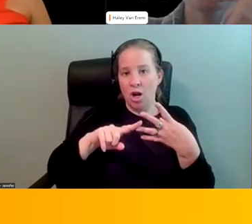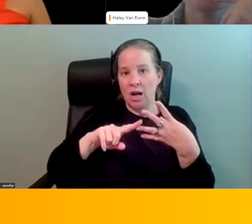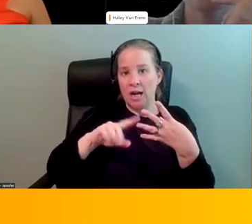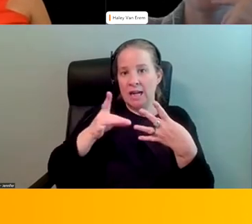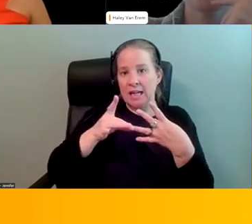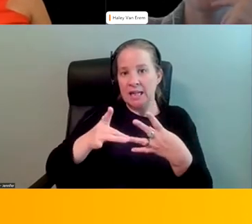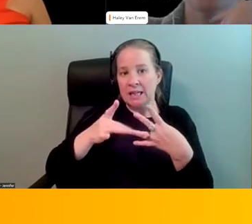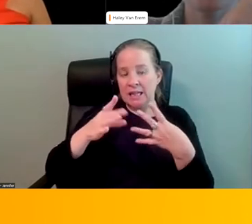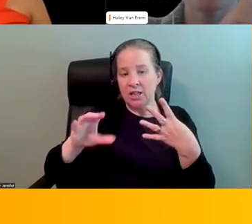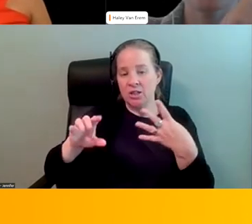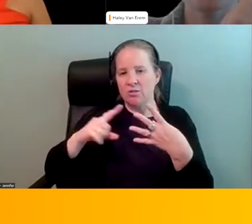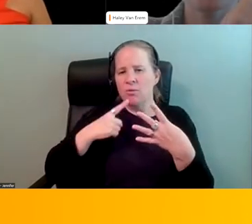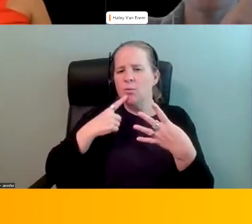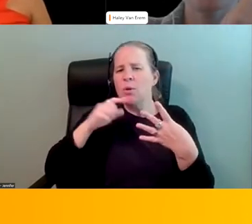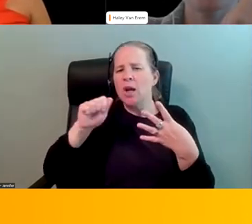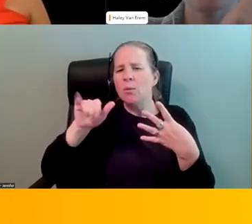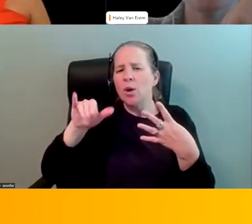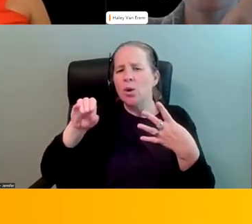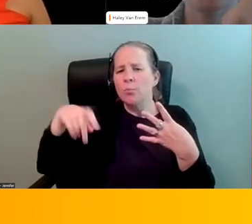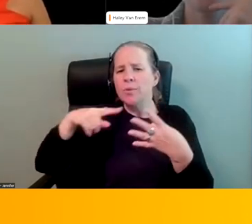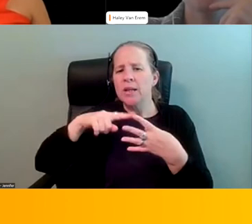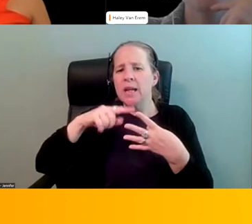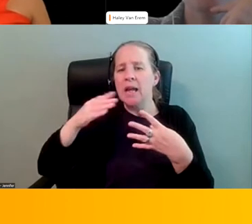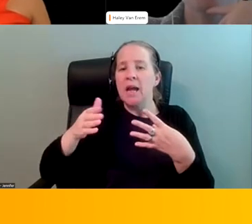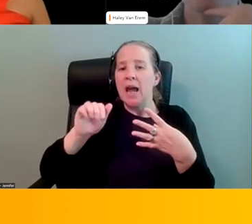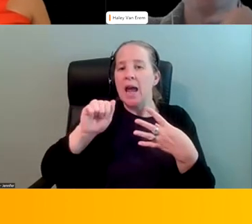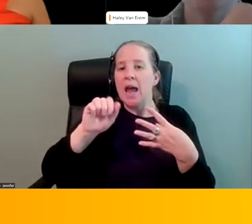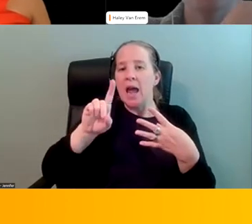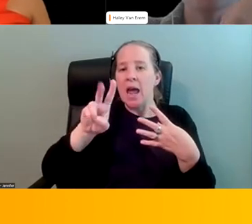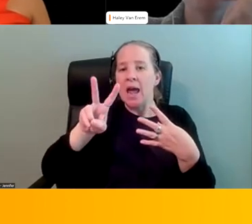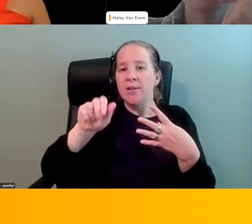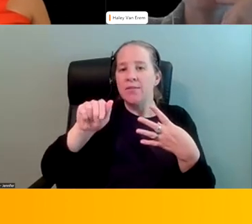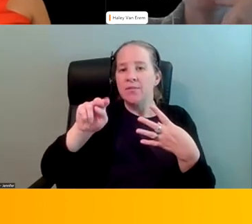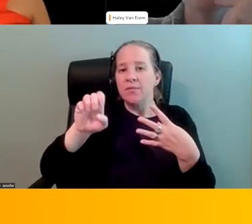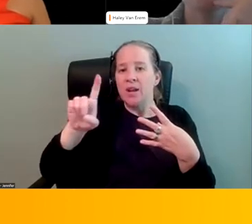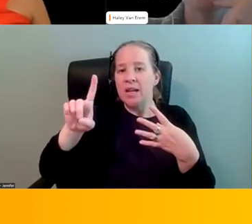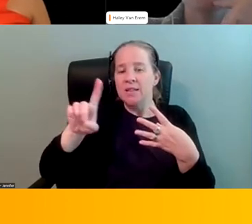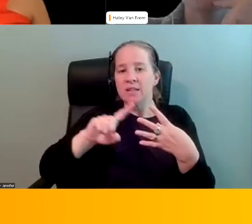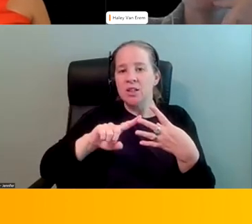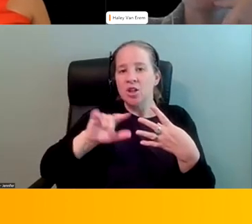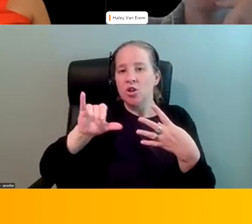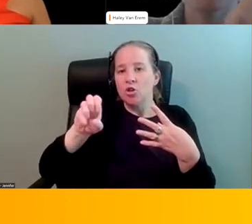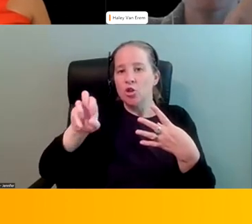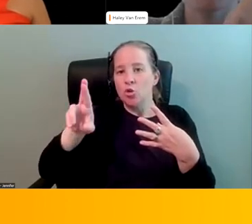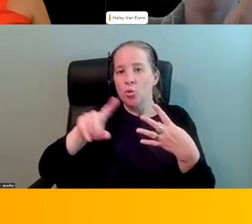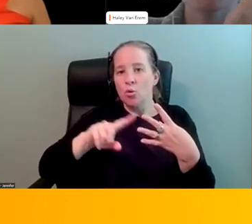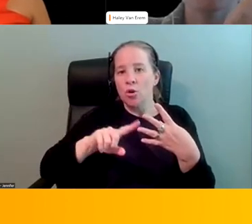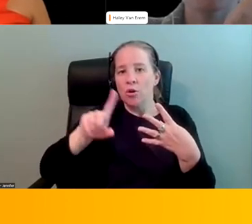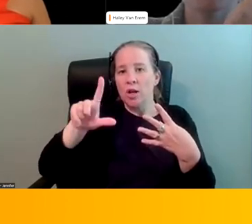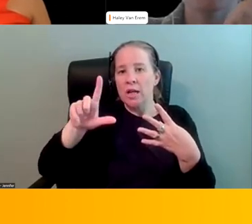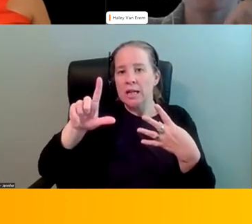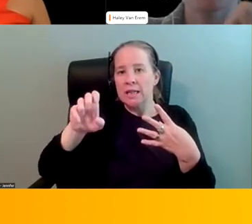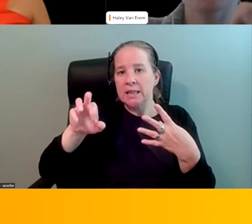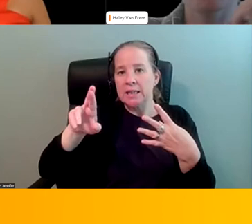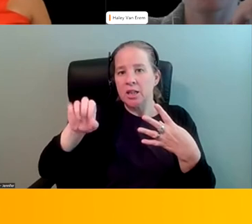What's a YLP? Somebody said what's a YLP. Advance your leadership power. Advance your leadership power. Okay. like it.